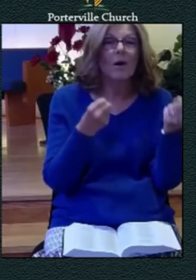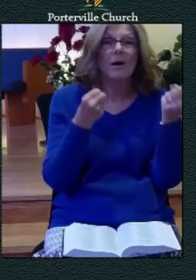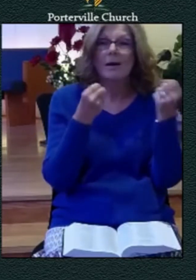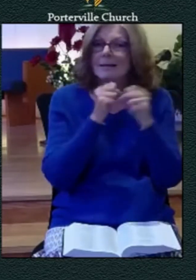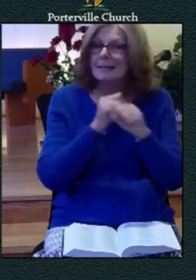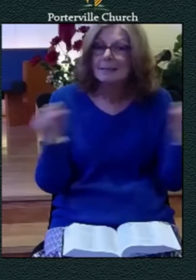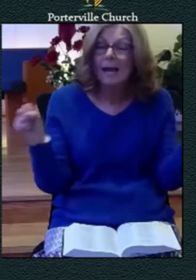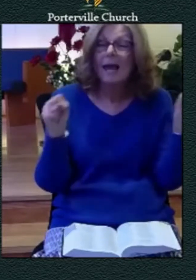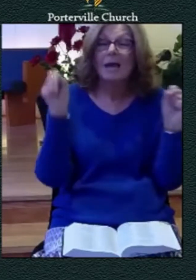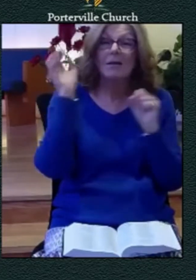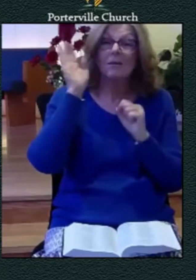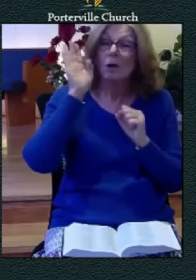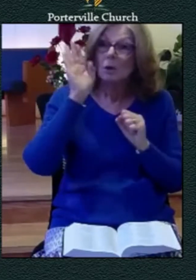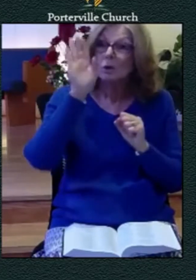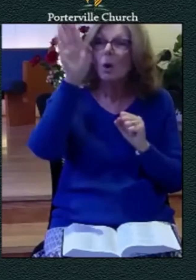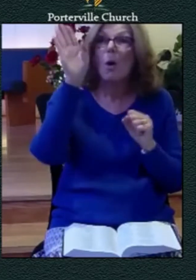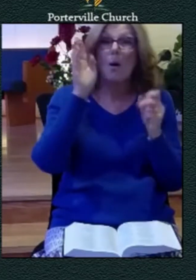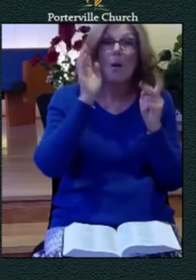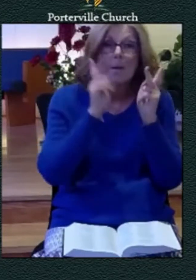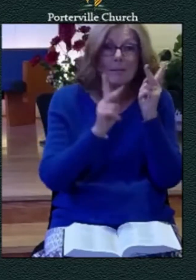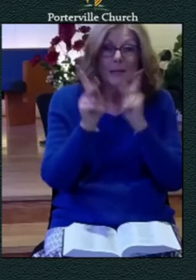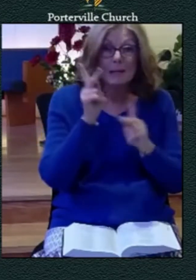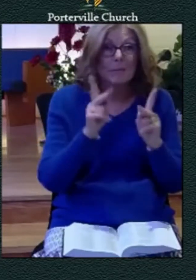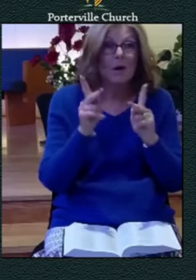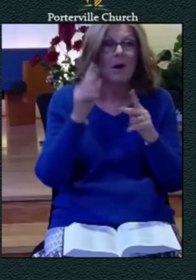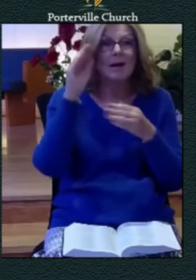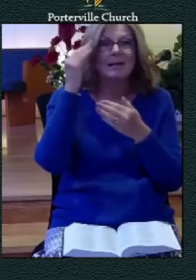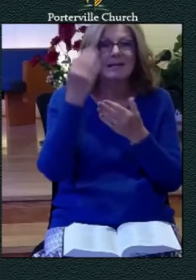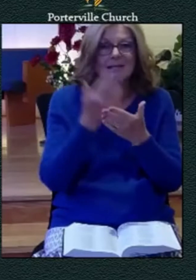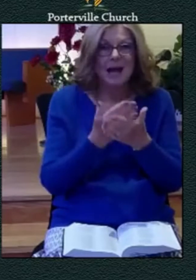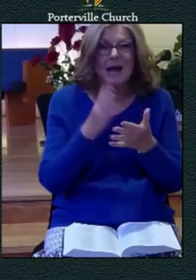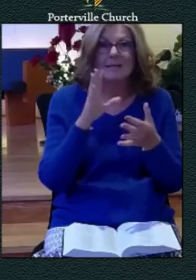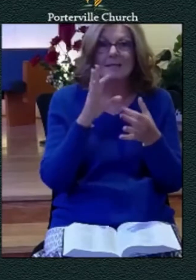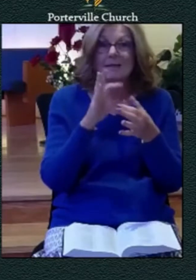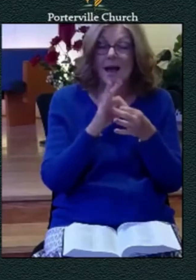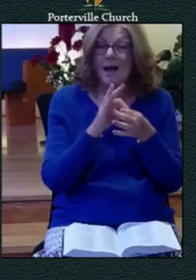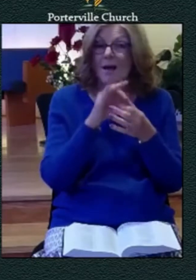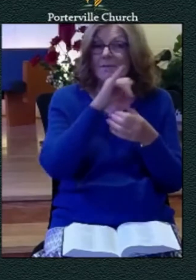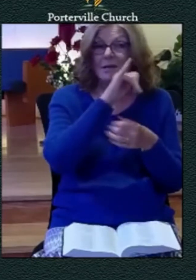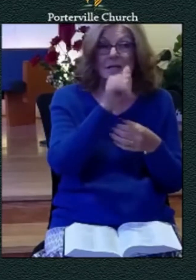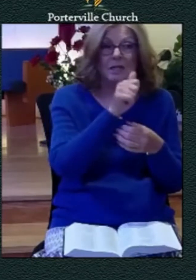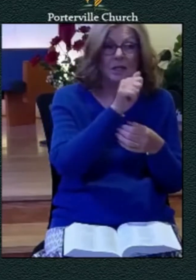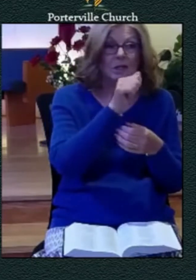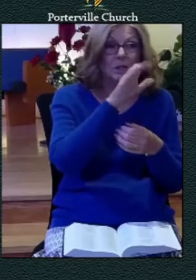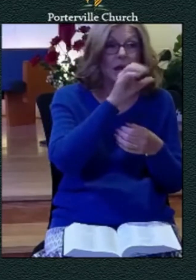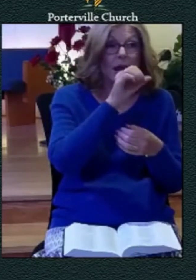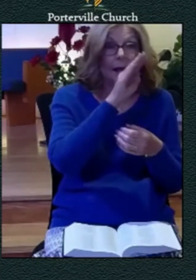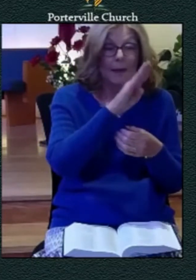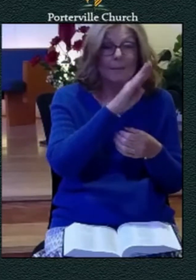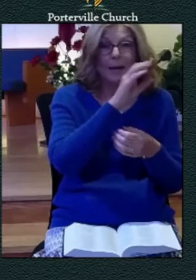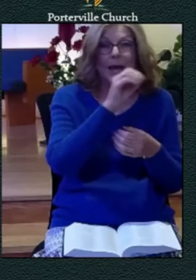the sons of the jacob and joseph is there a problem